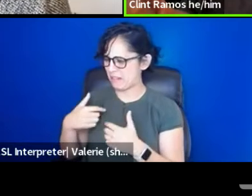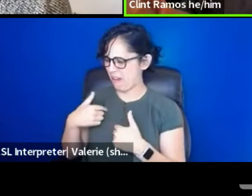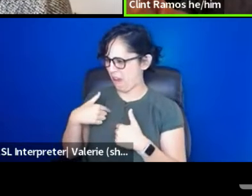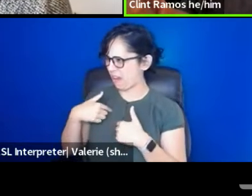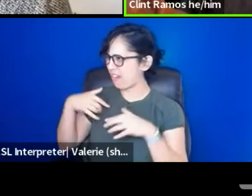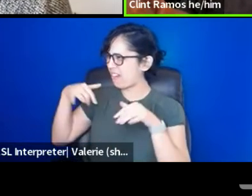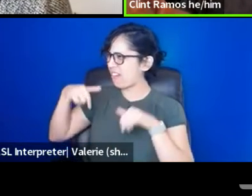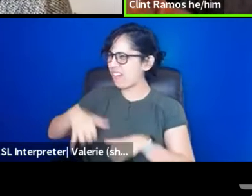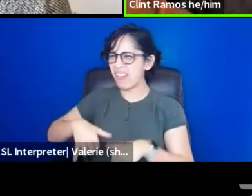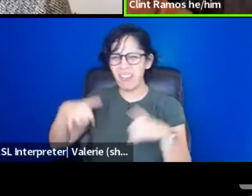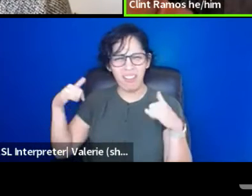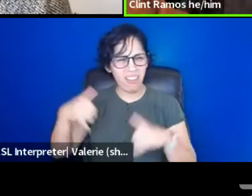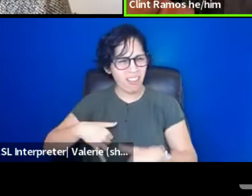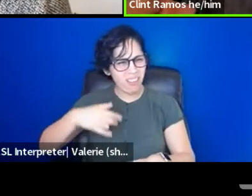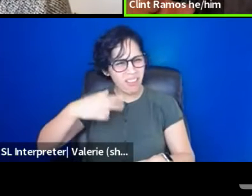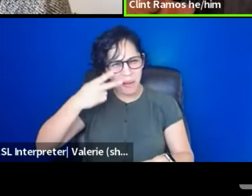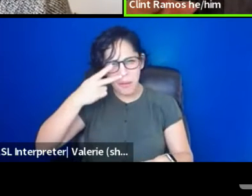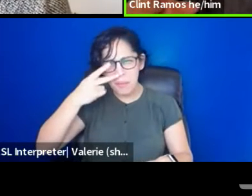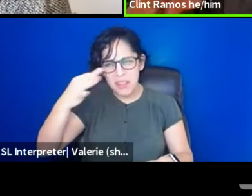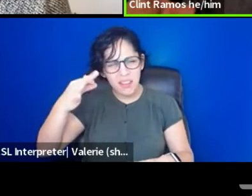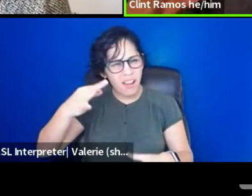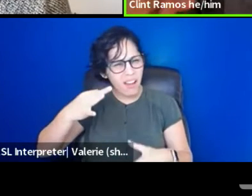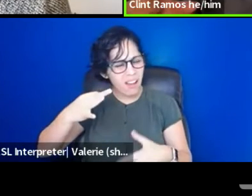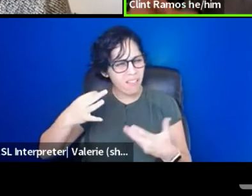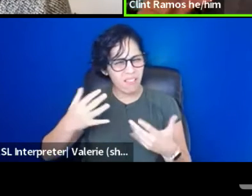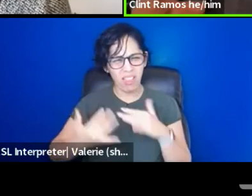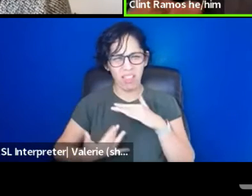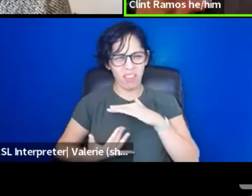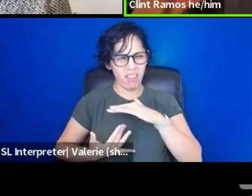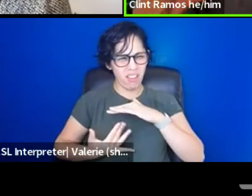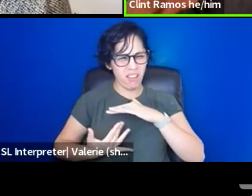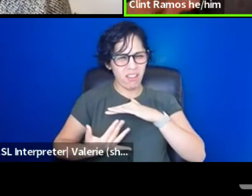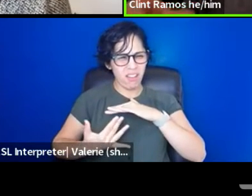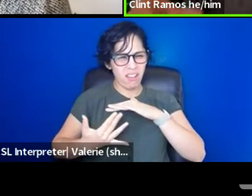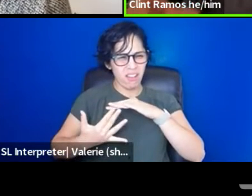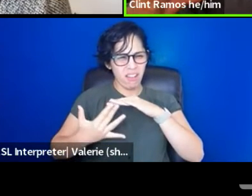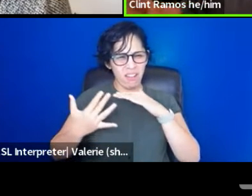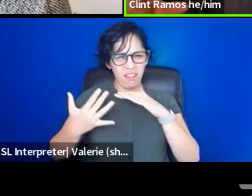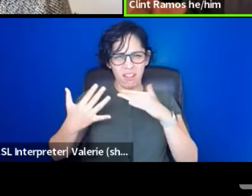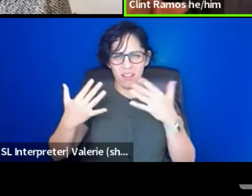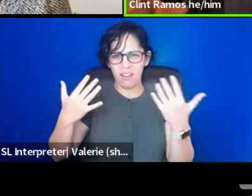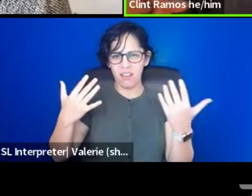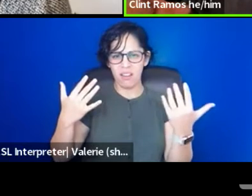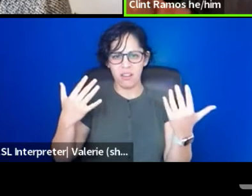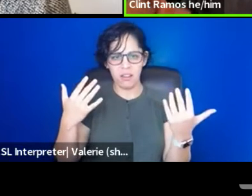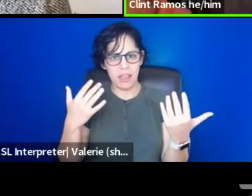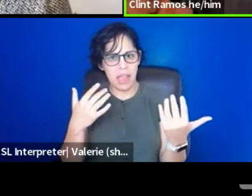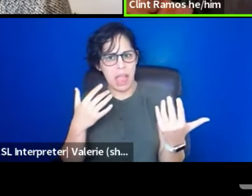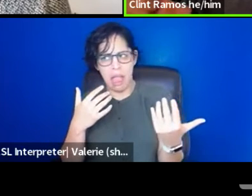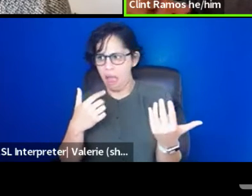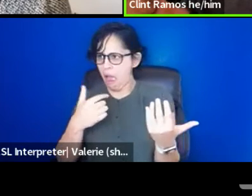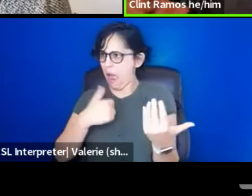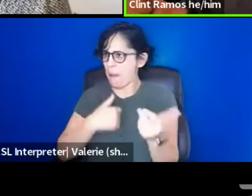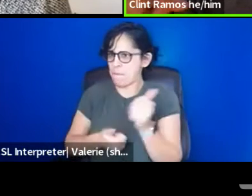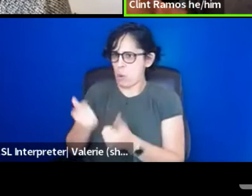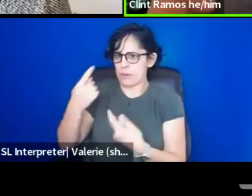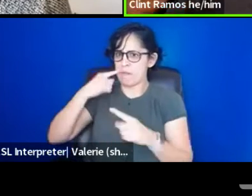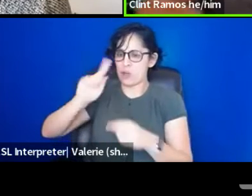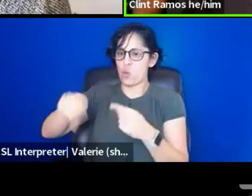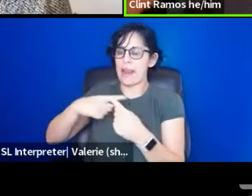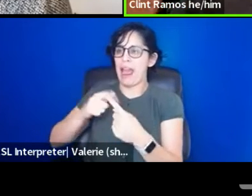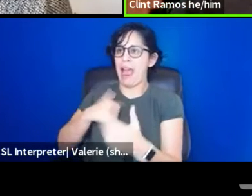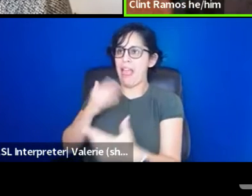straight up, a lot of rage. And I am most effective when I disrupt. You know? And so that's,